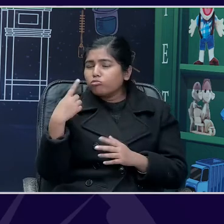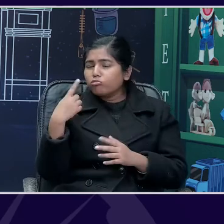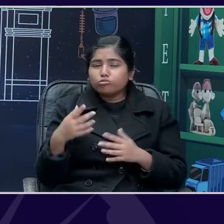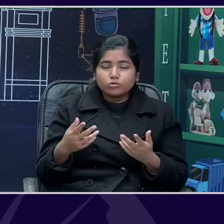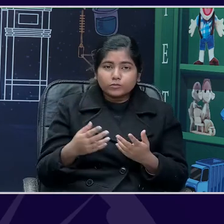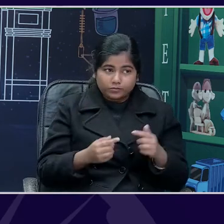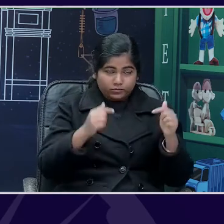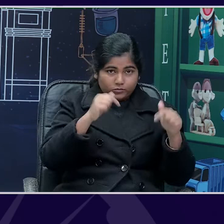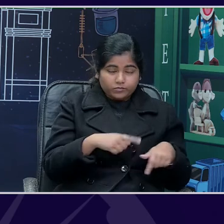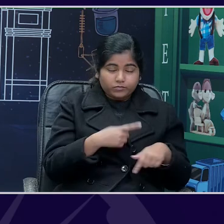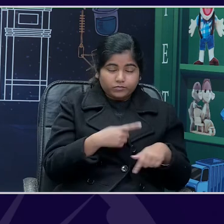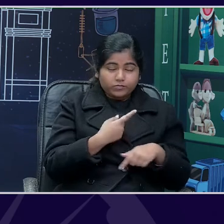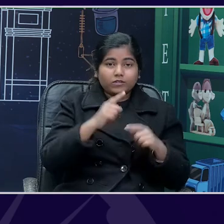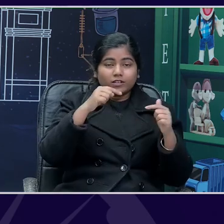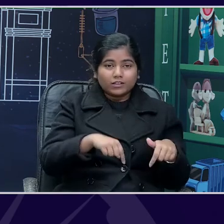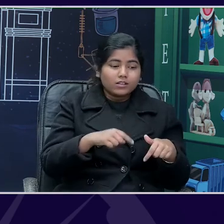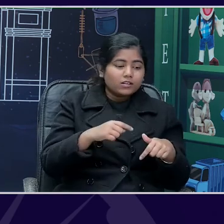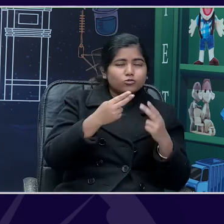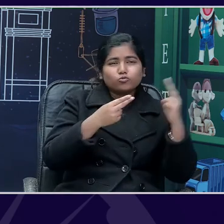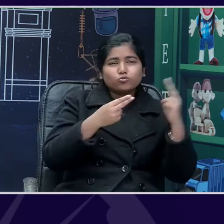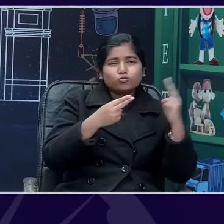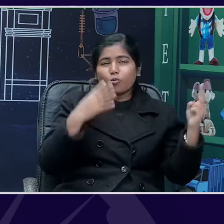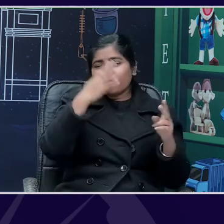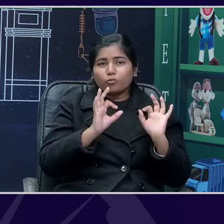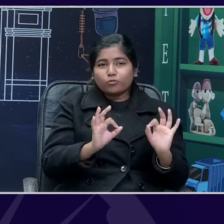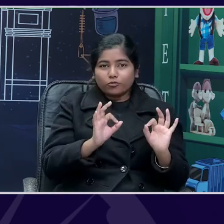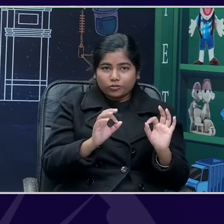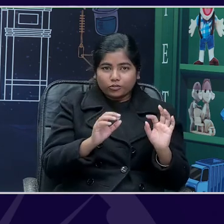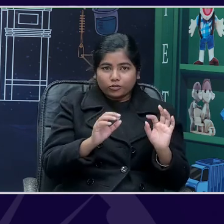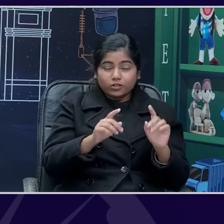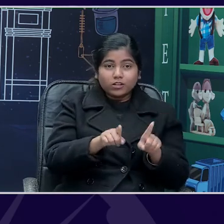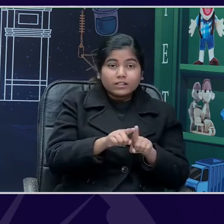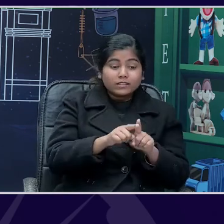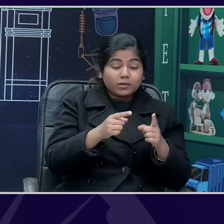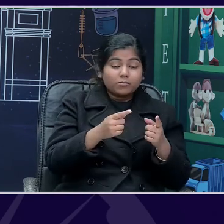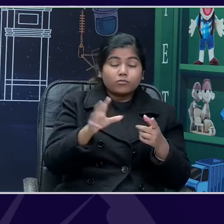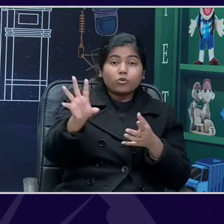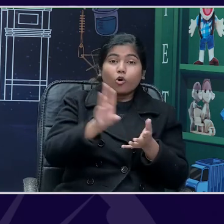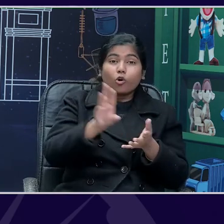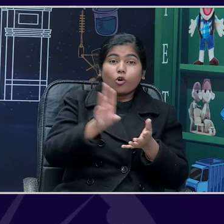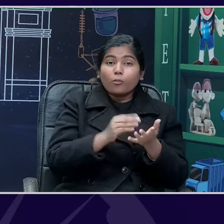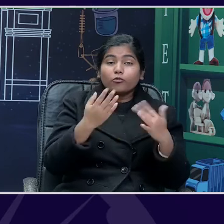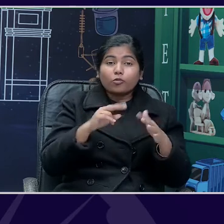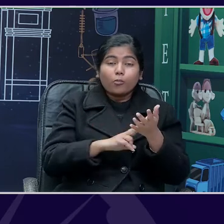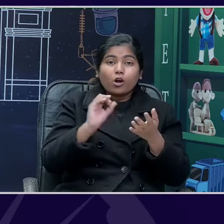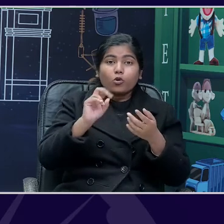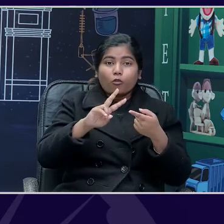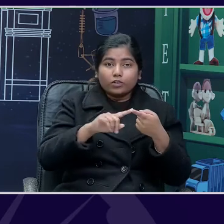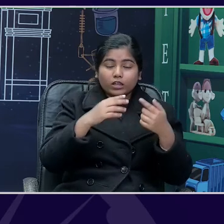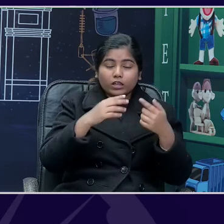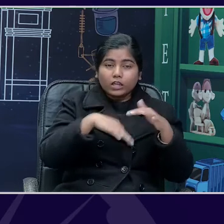this is a very beautiful story. It's an excerpt from a novel actually, a 1938 novel